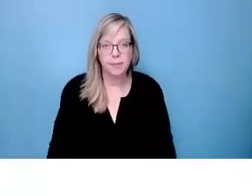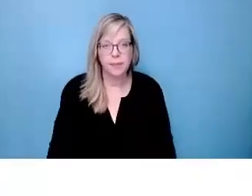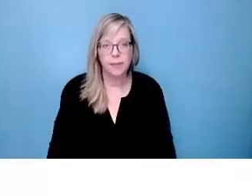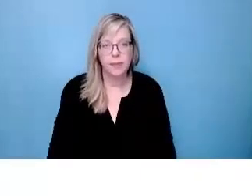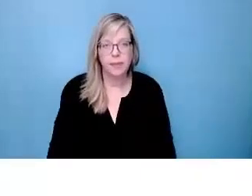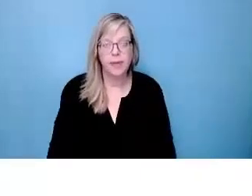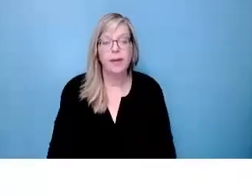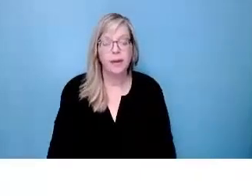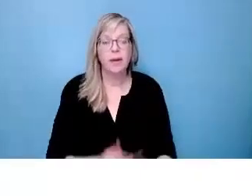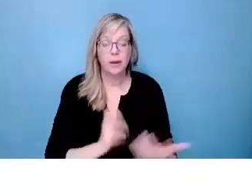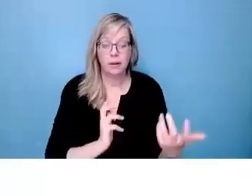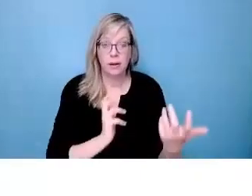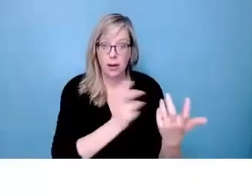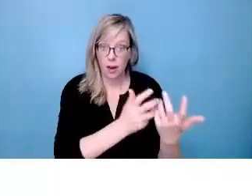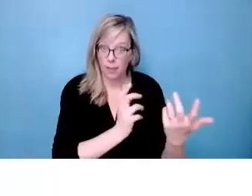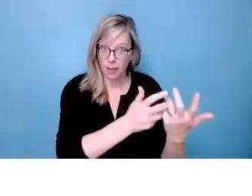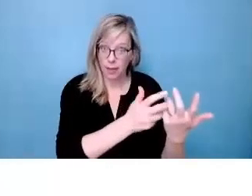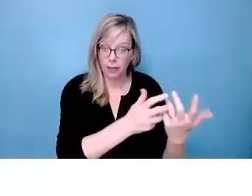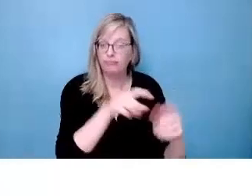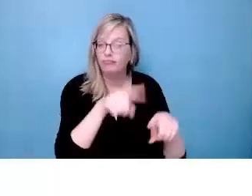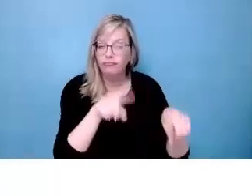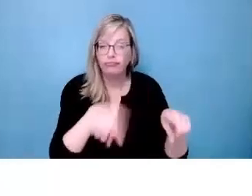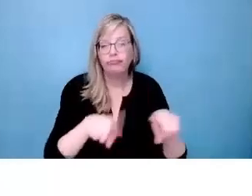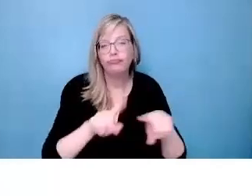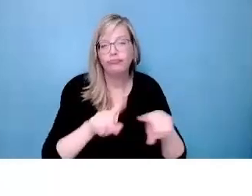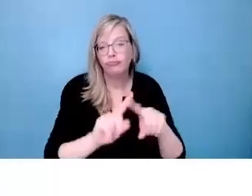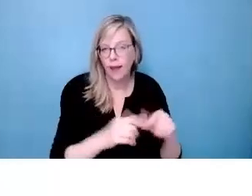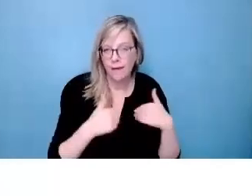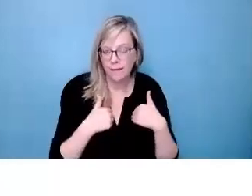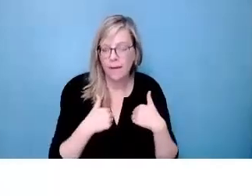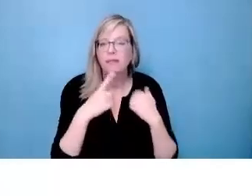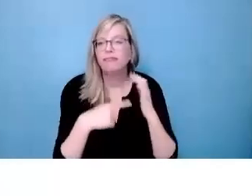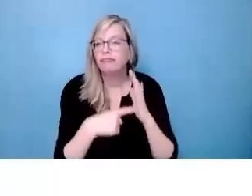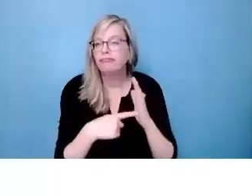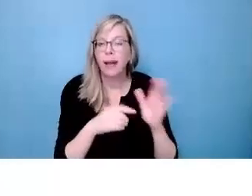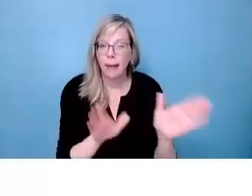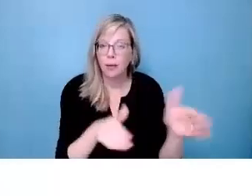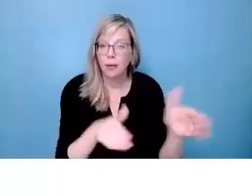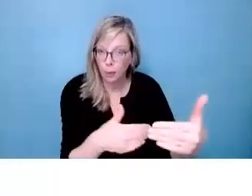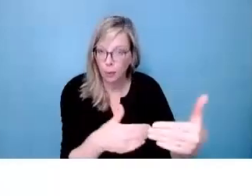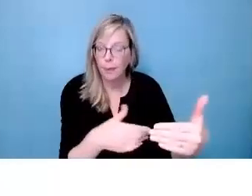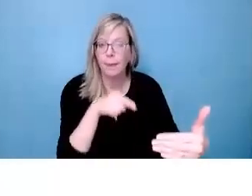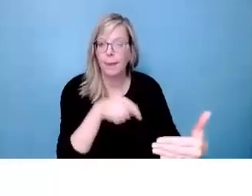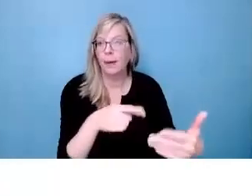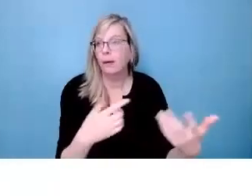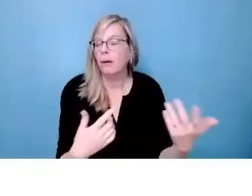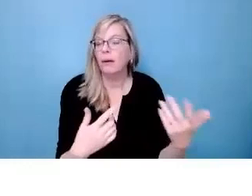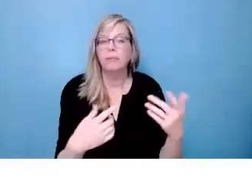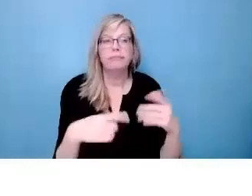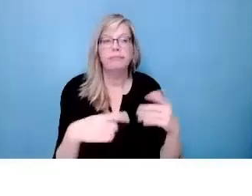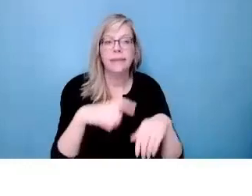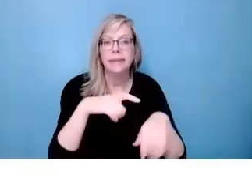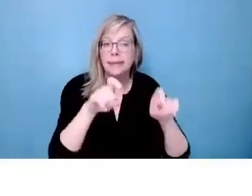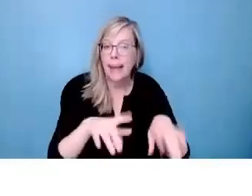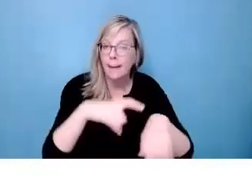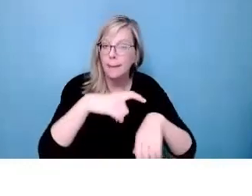studies. In terms of accommodations, accommodations range from the accommodations required in the classroom,